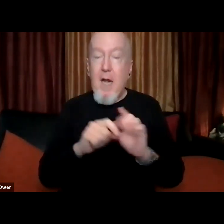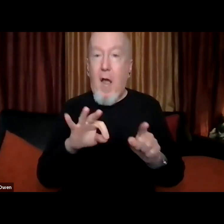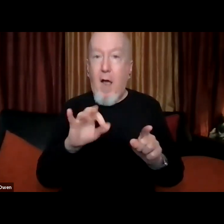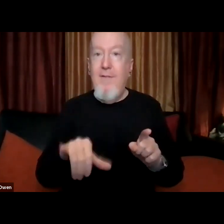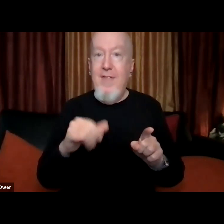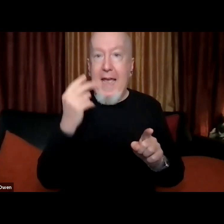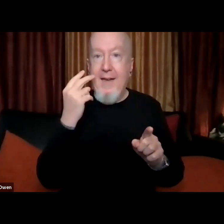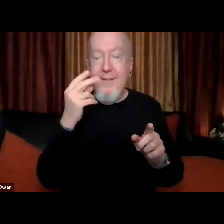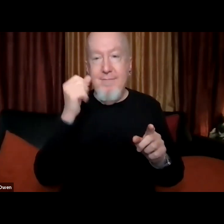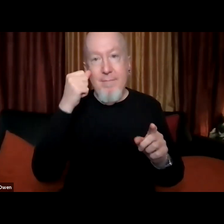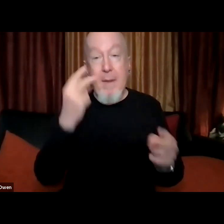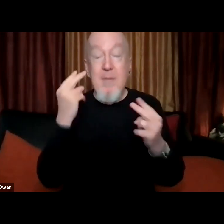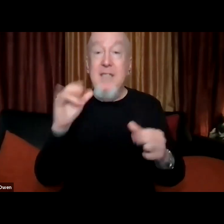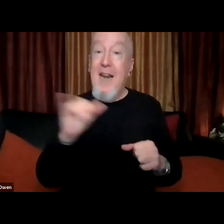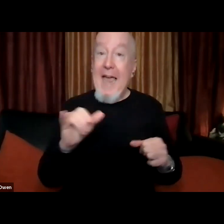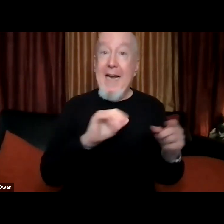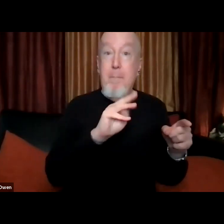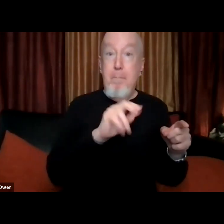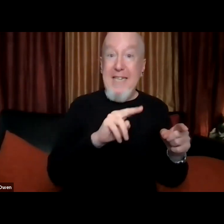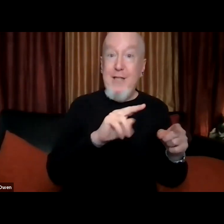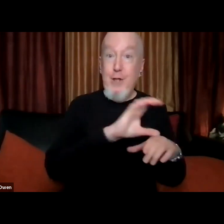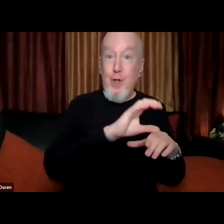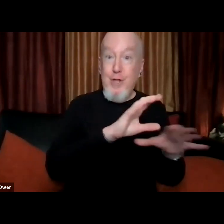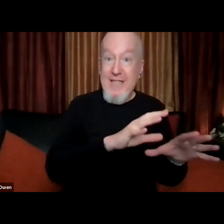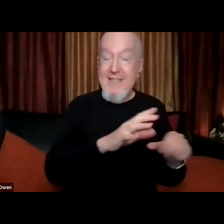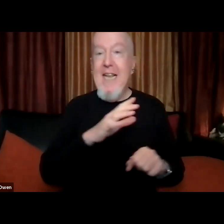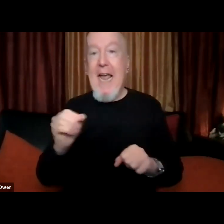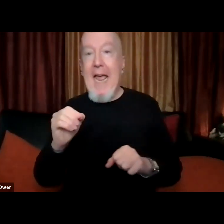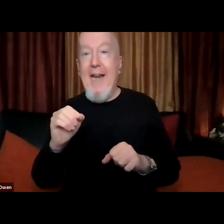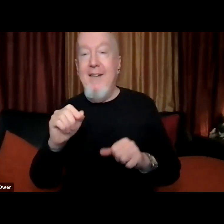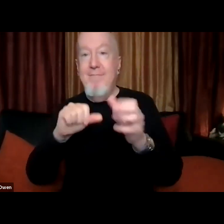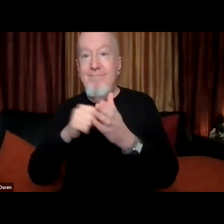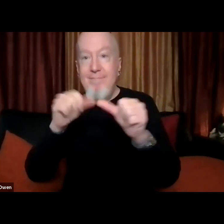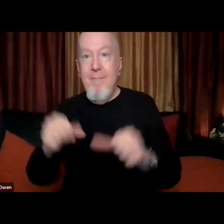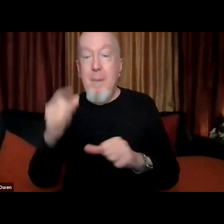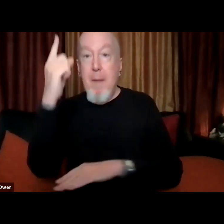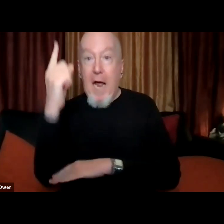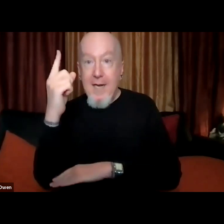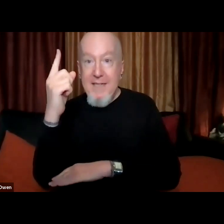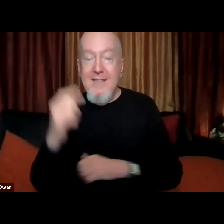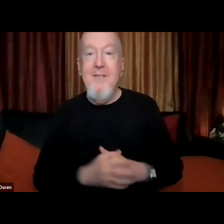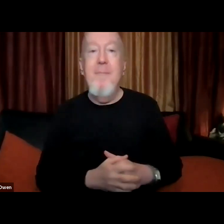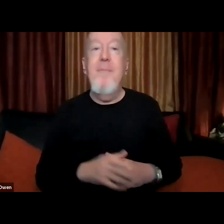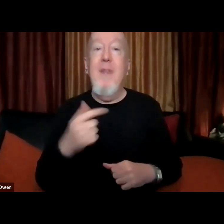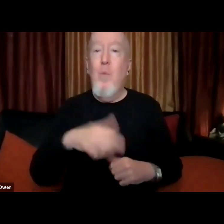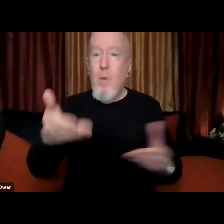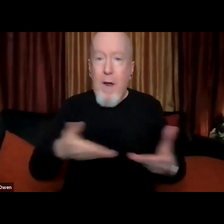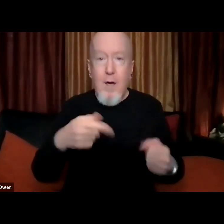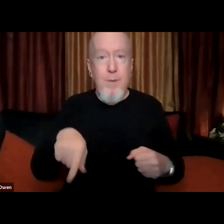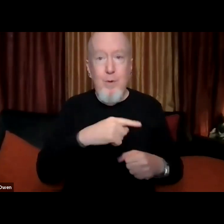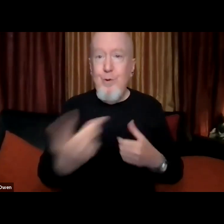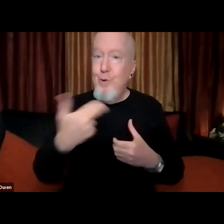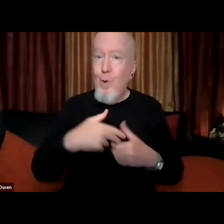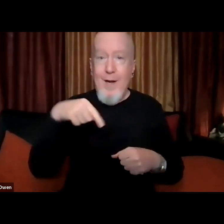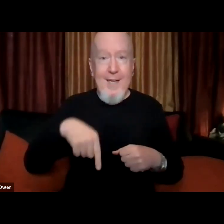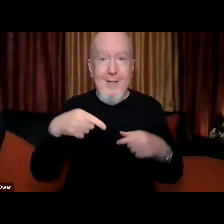monia and confederate monuments our panelists will be discussing today we welcome you for joining us in